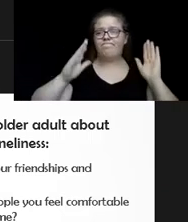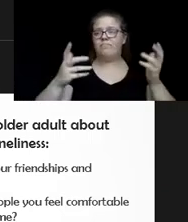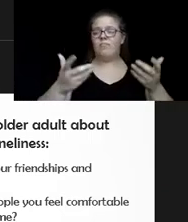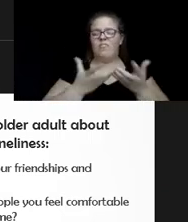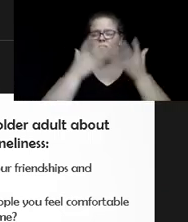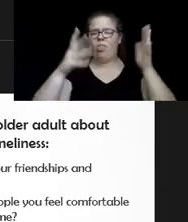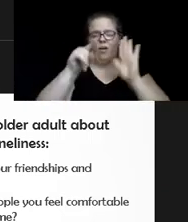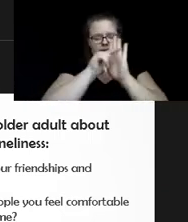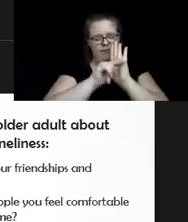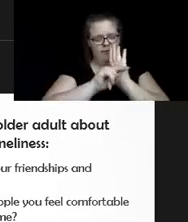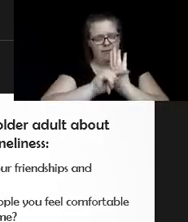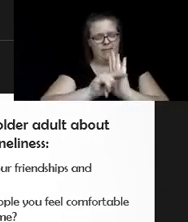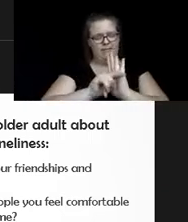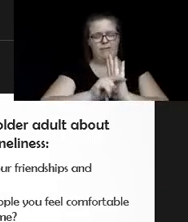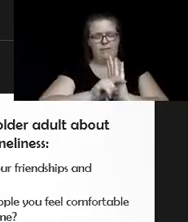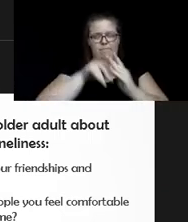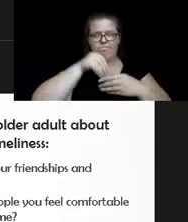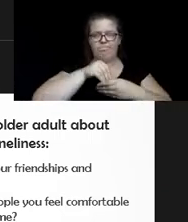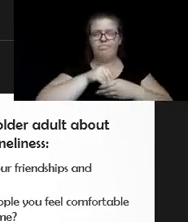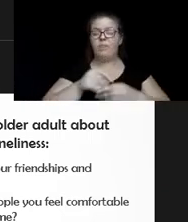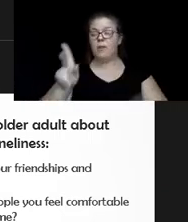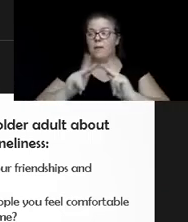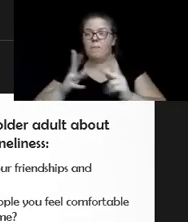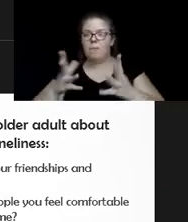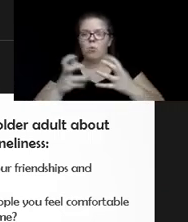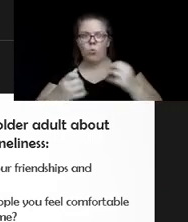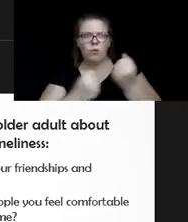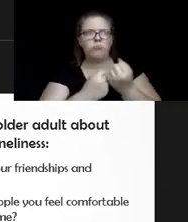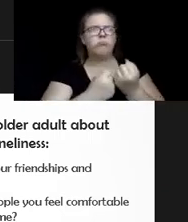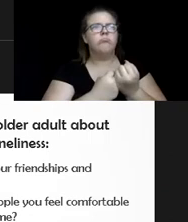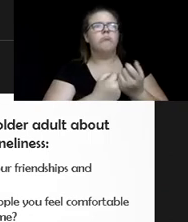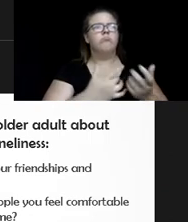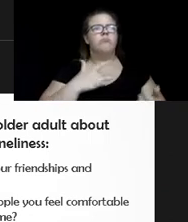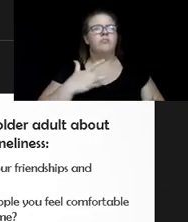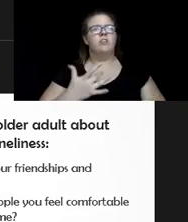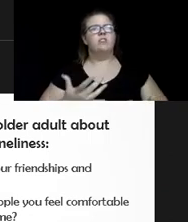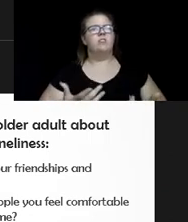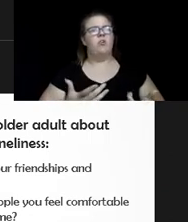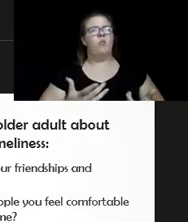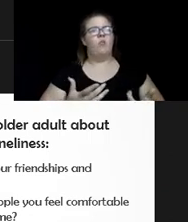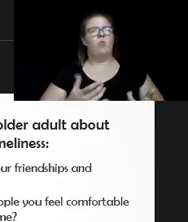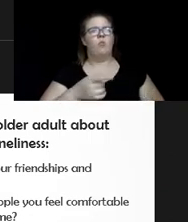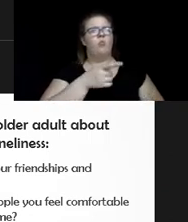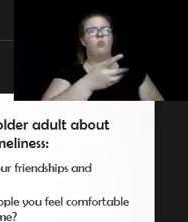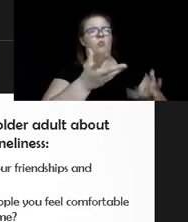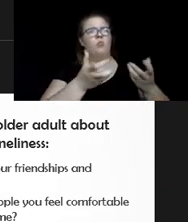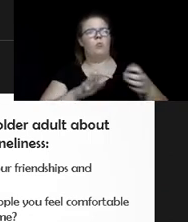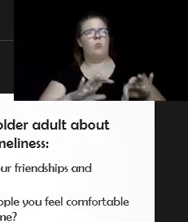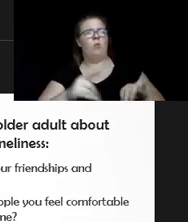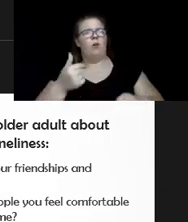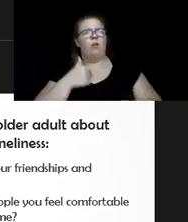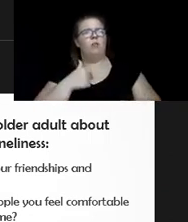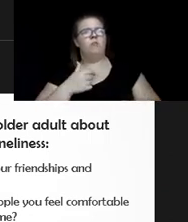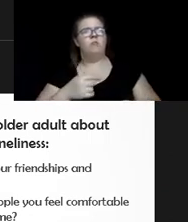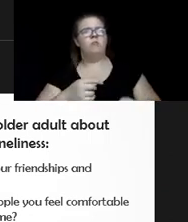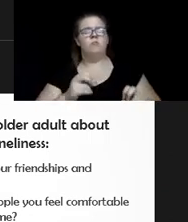And then the people that they want to be with feel rejected as well. And it just becomes this vicious cycle. So how do